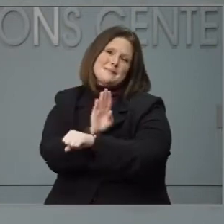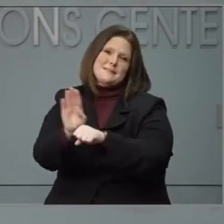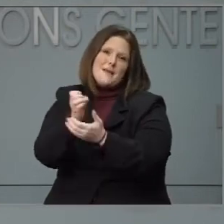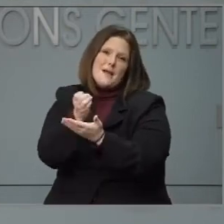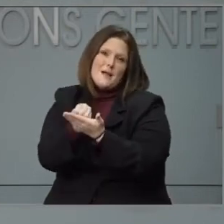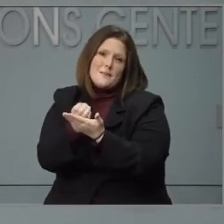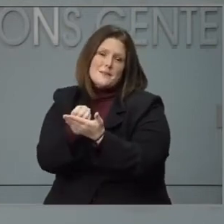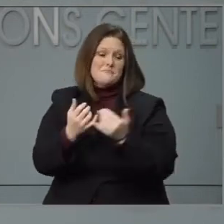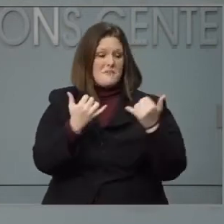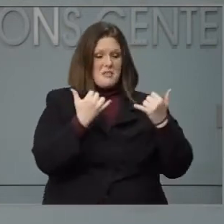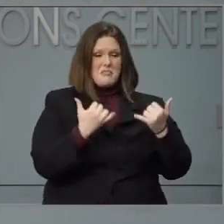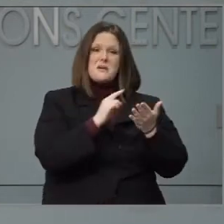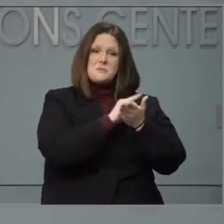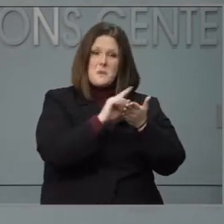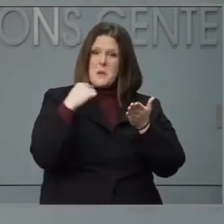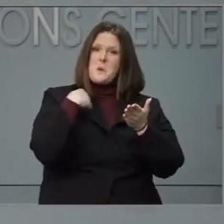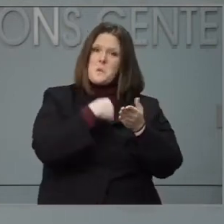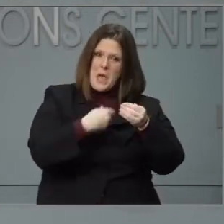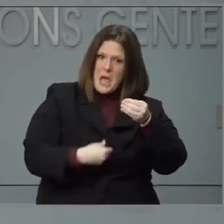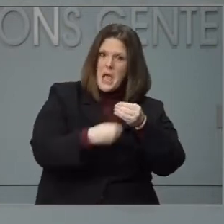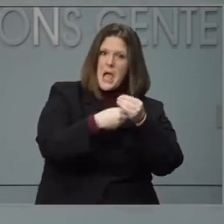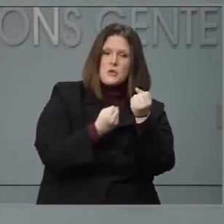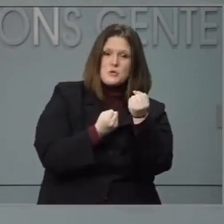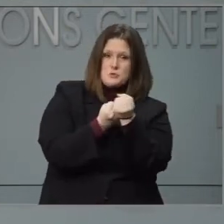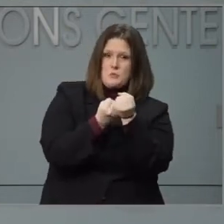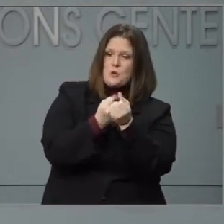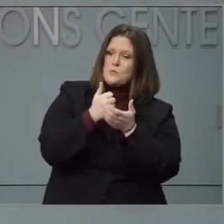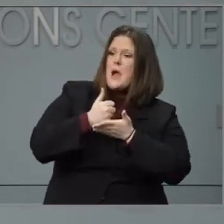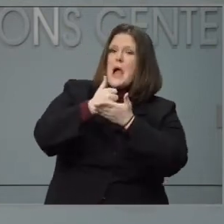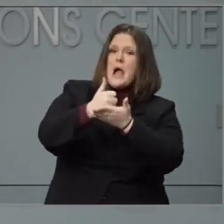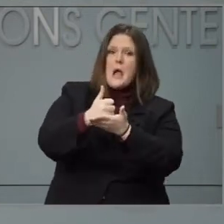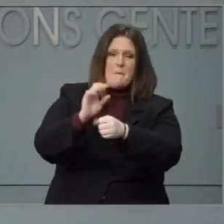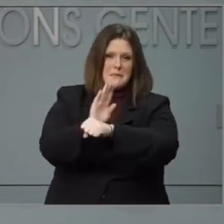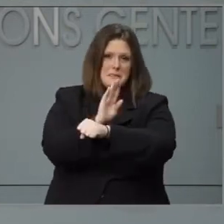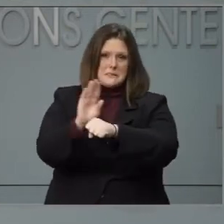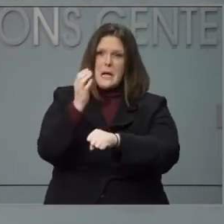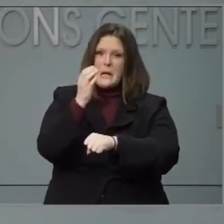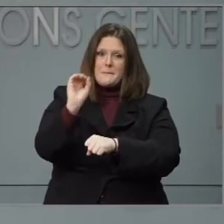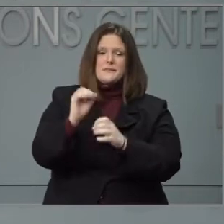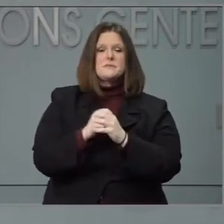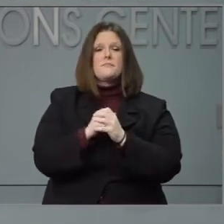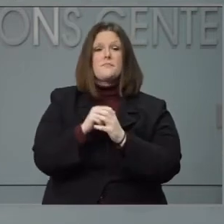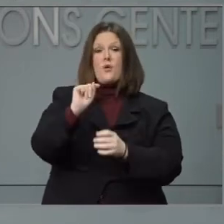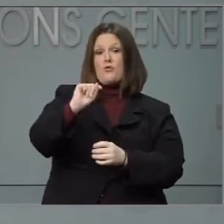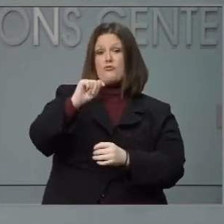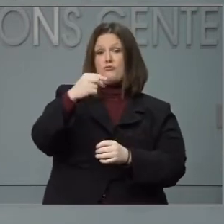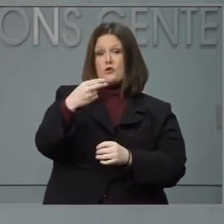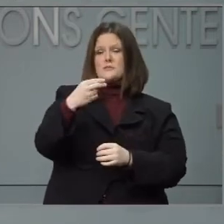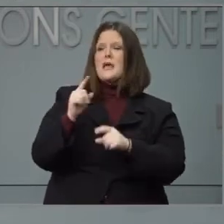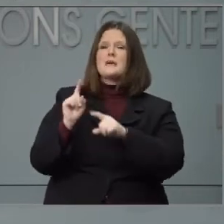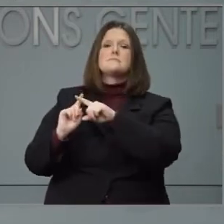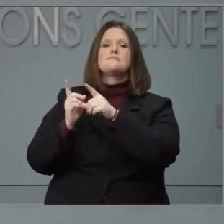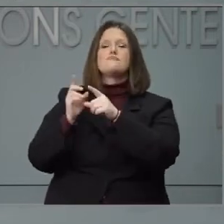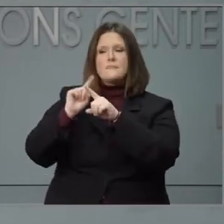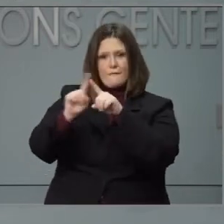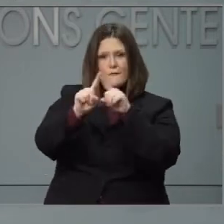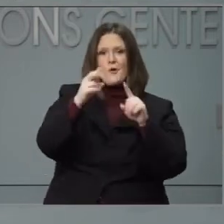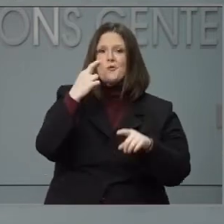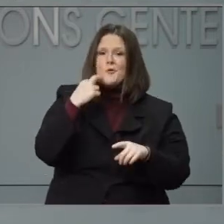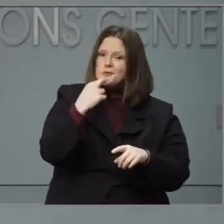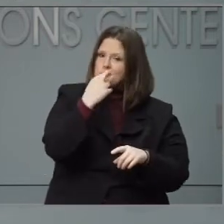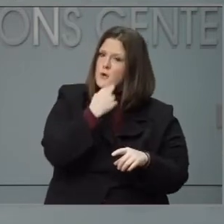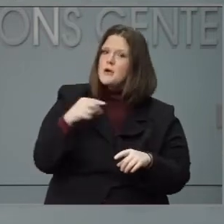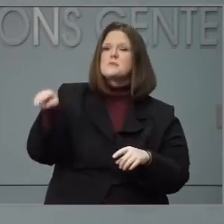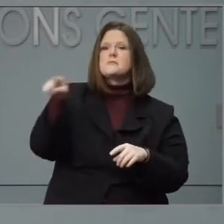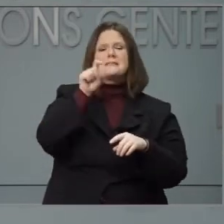week there will be some additional assistance for restaurants. Starting Thursday full service restaurants seeking help with rent payments or